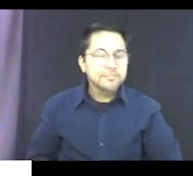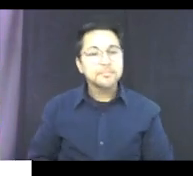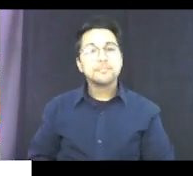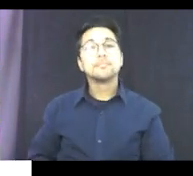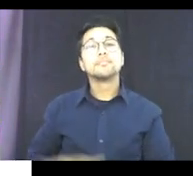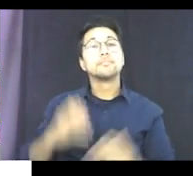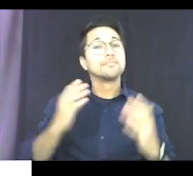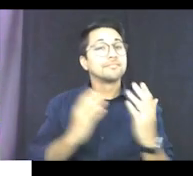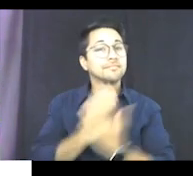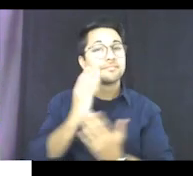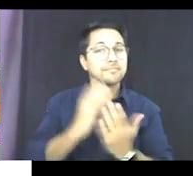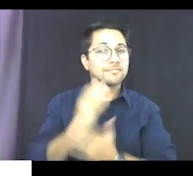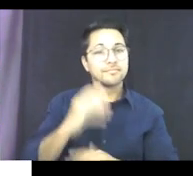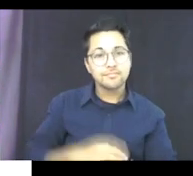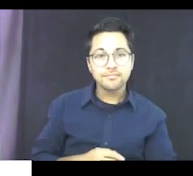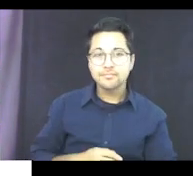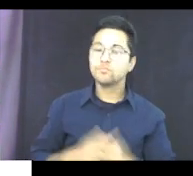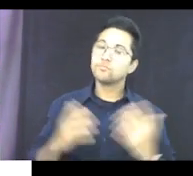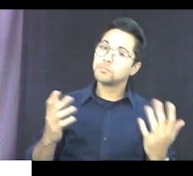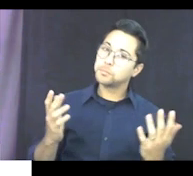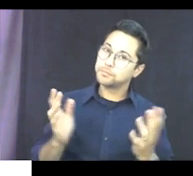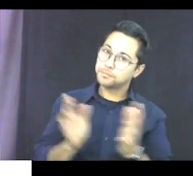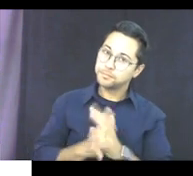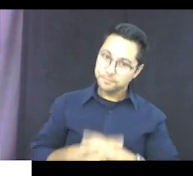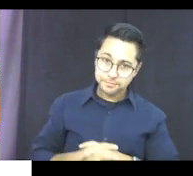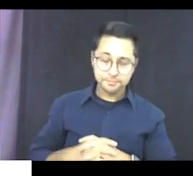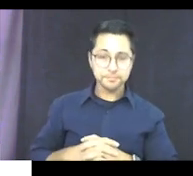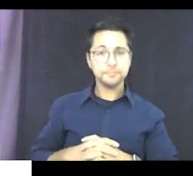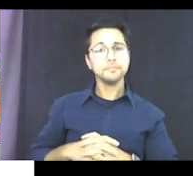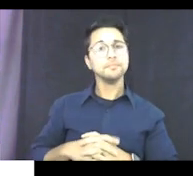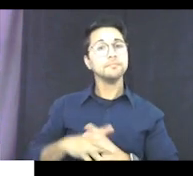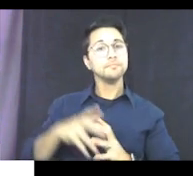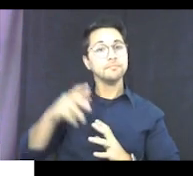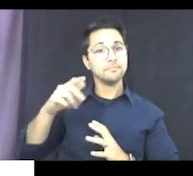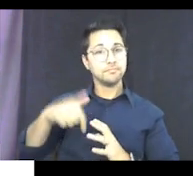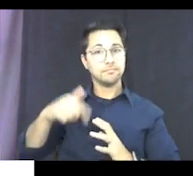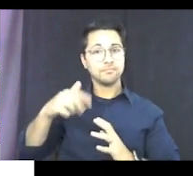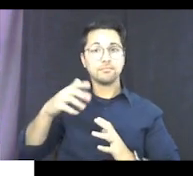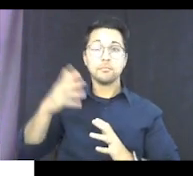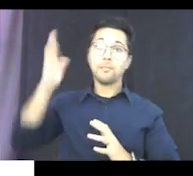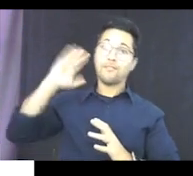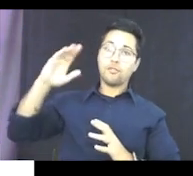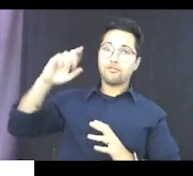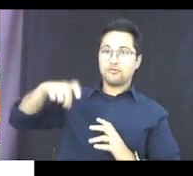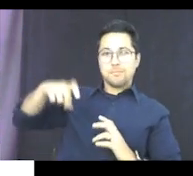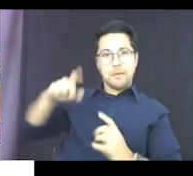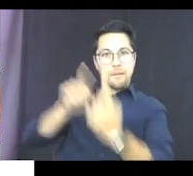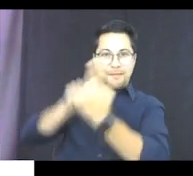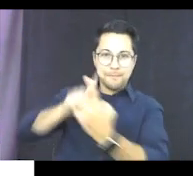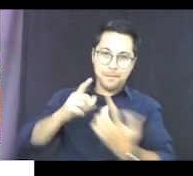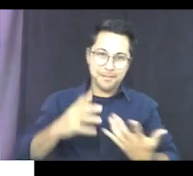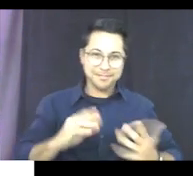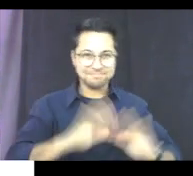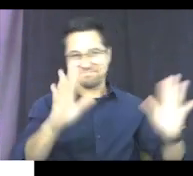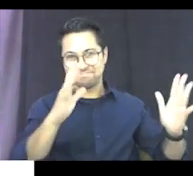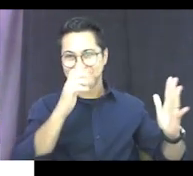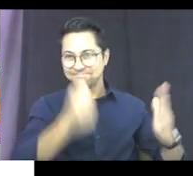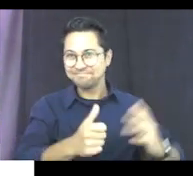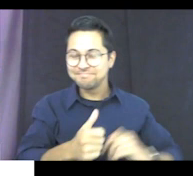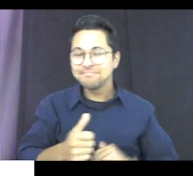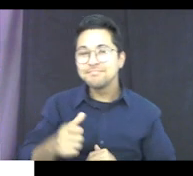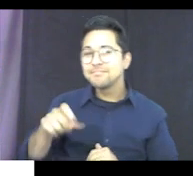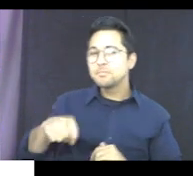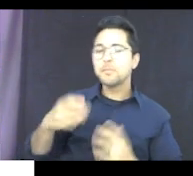All right. Well, this was going to be in person, which obviously it's not. And it was going to be free